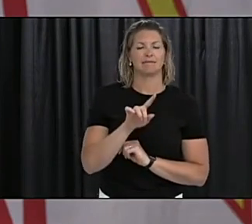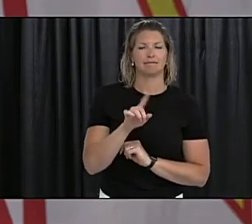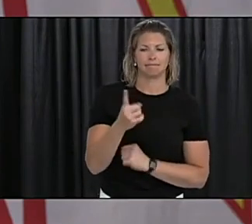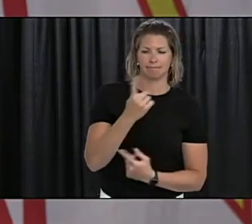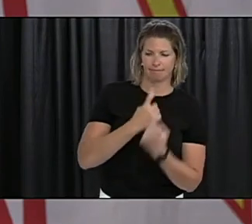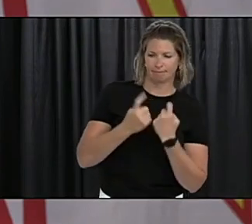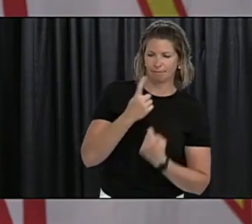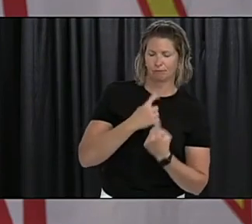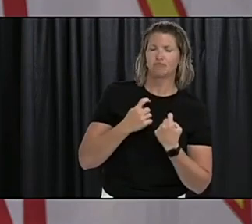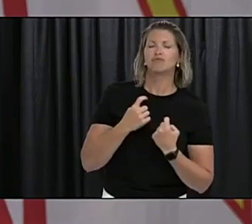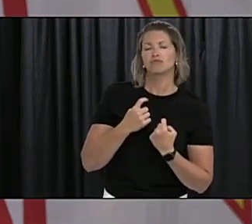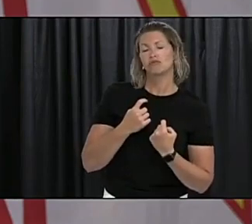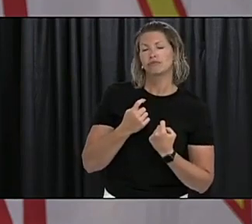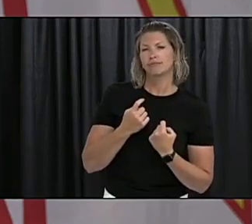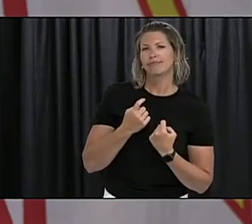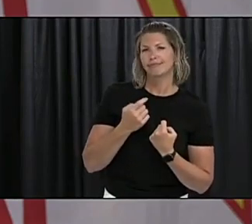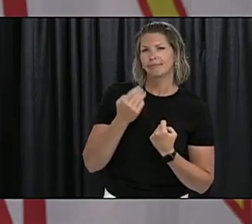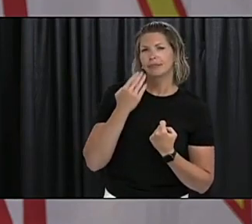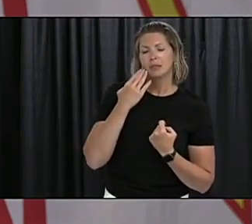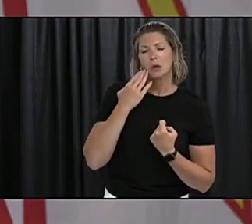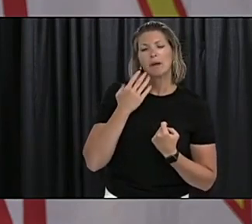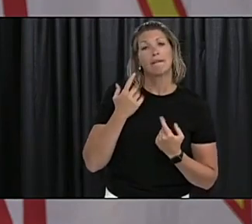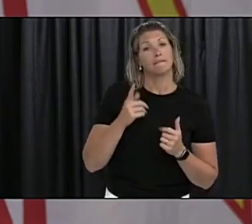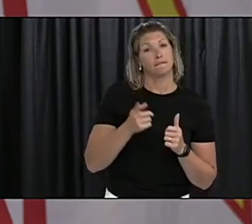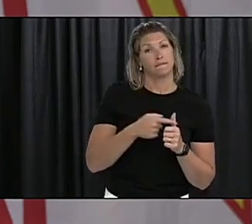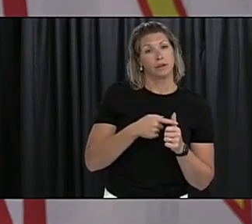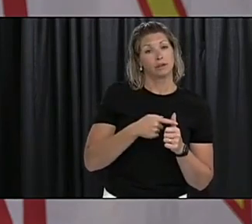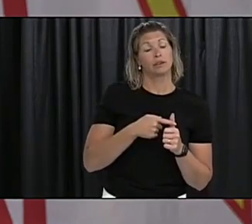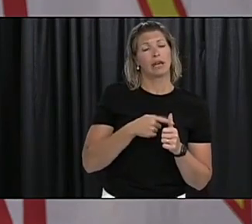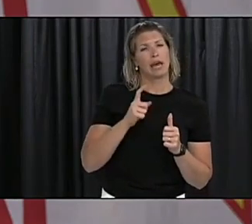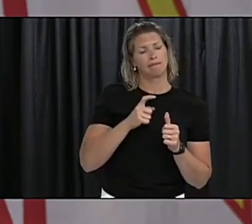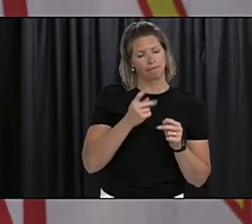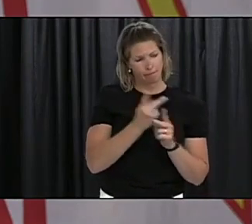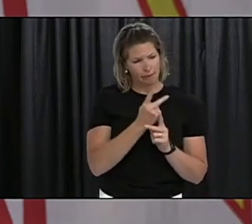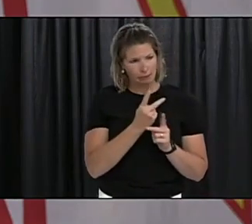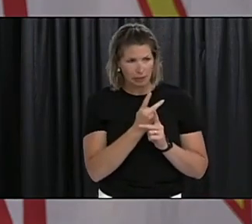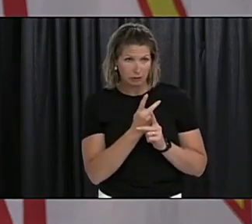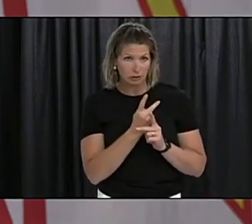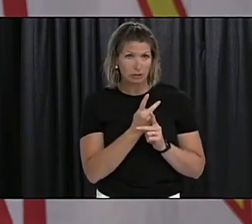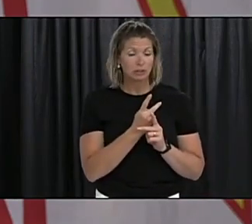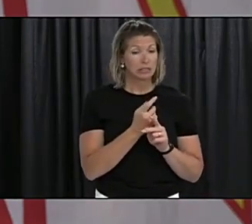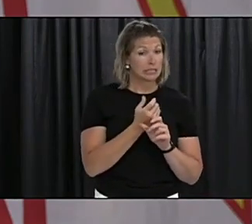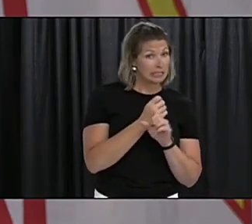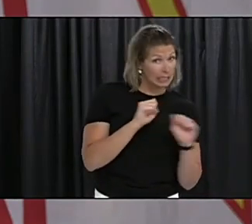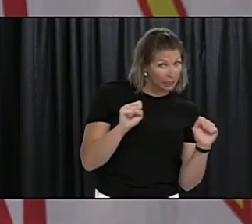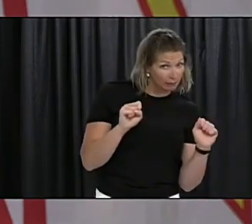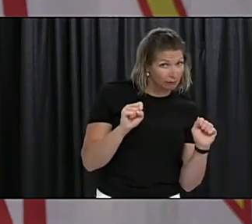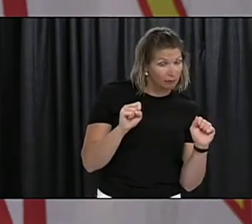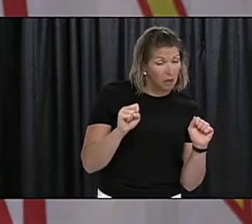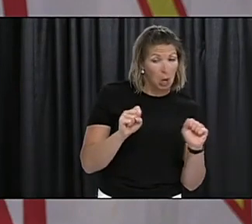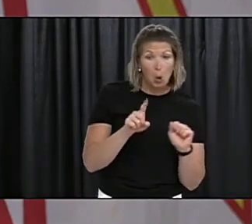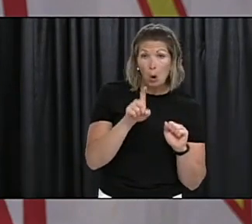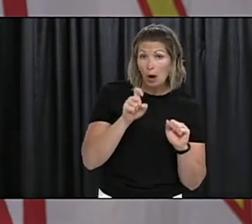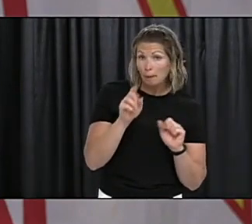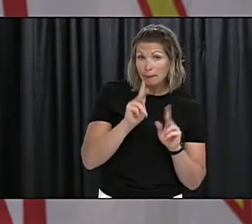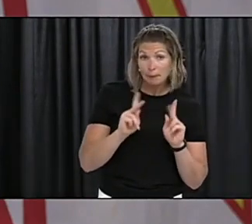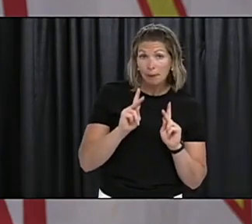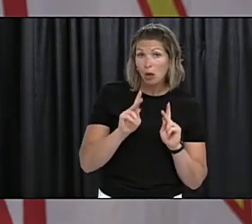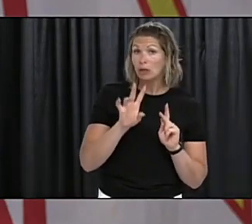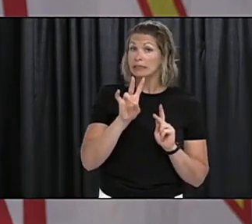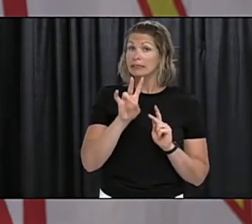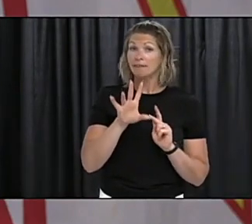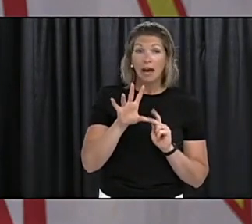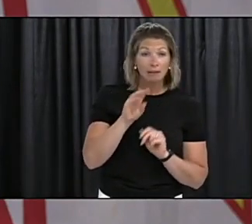we certainly want to make sure that whatever decision we make is a safe thing to do and that we have